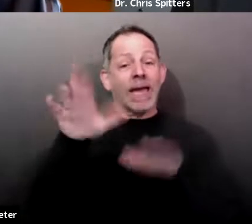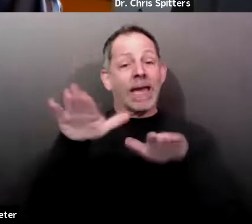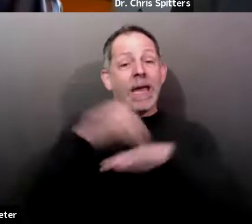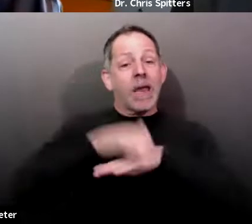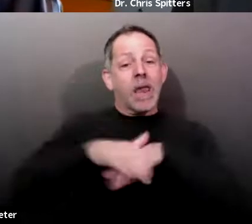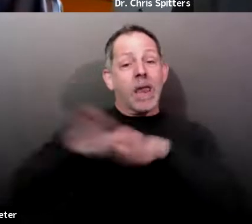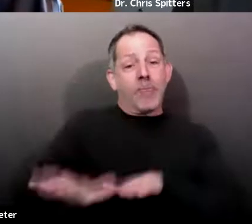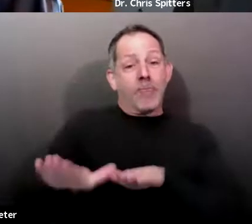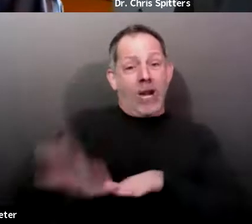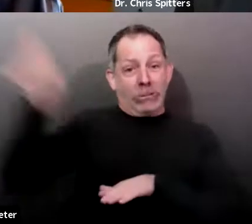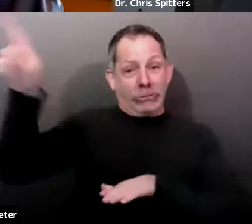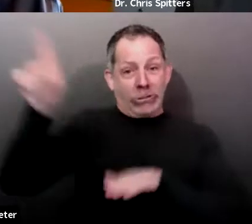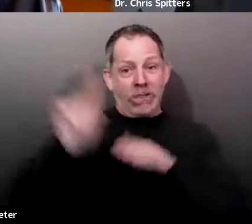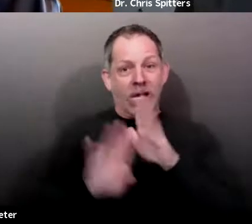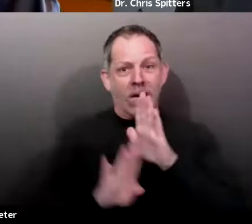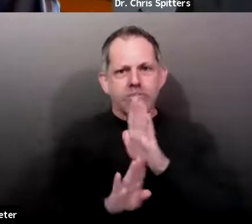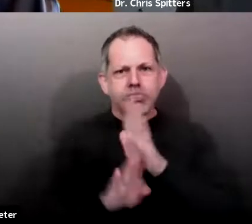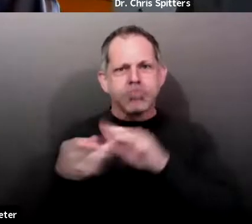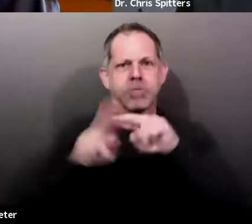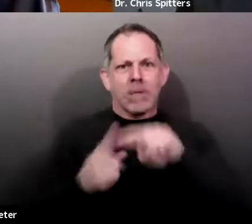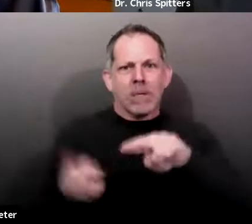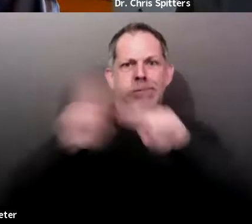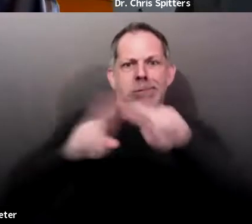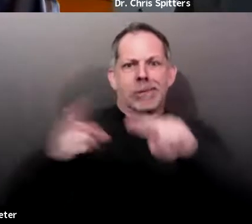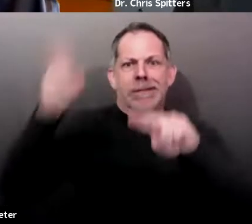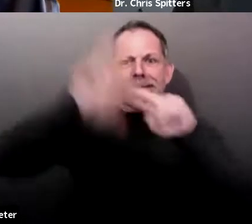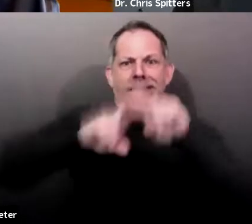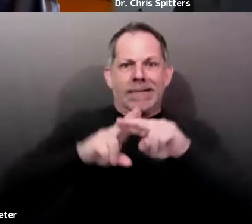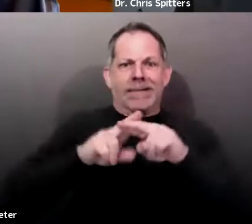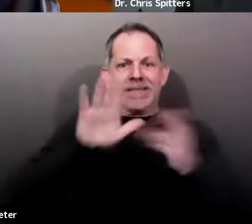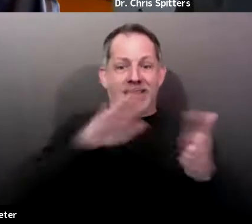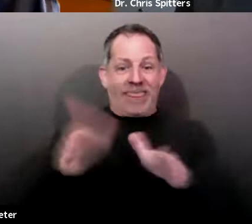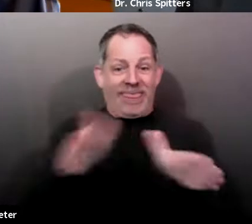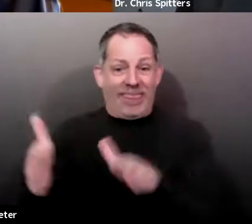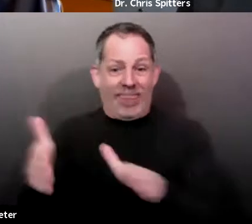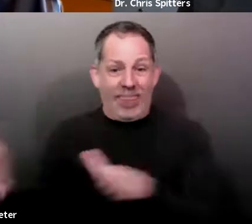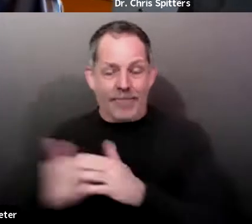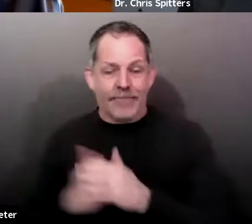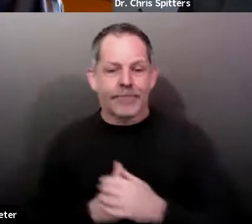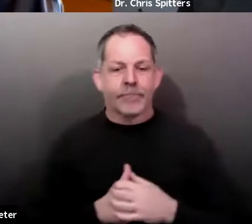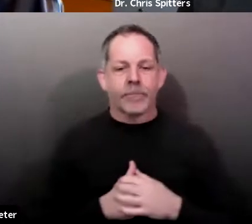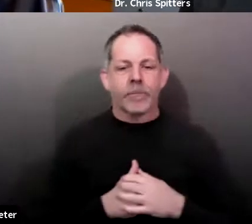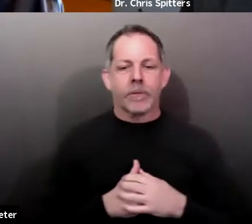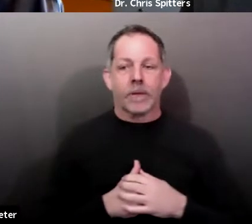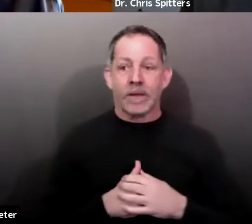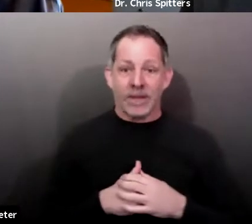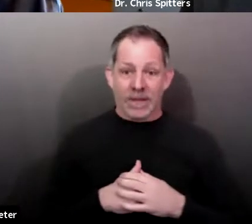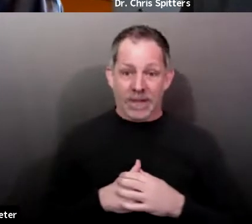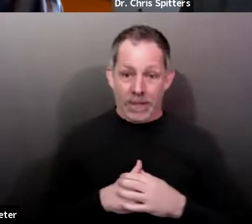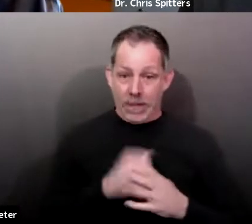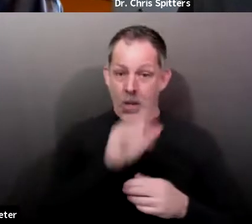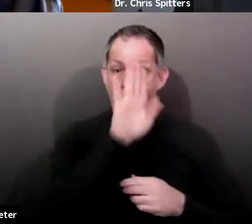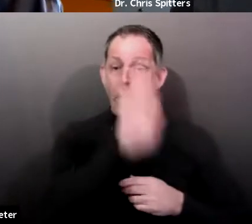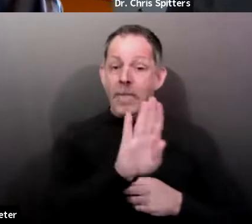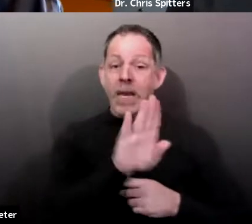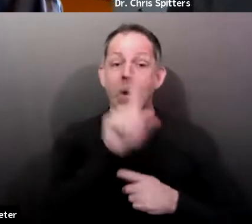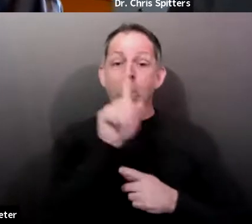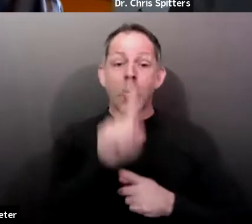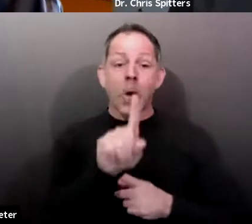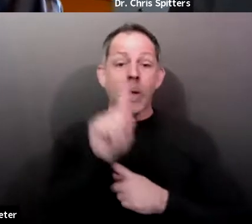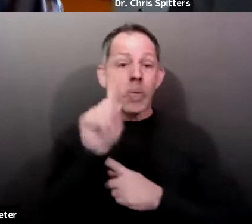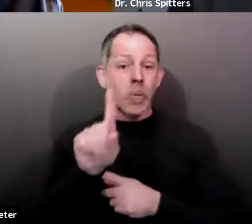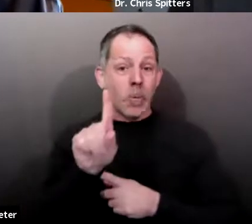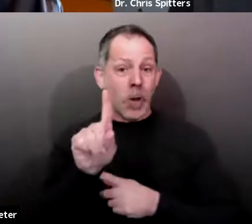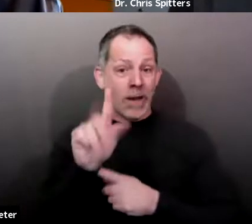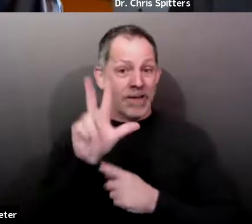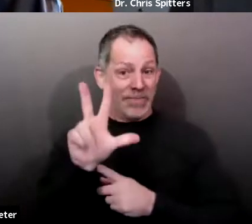want to see if that pans out over time here and elsewhere as well. And then the B.1.1.351, the,